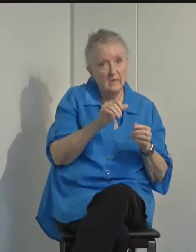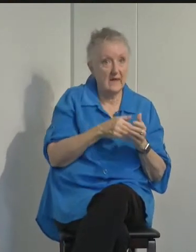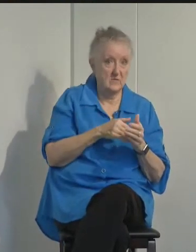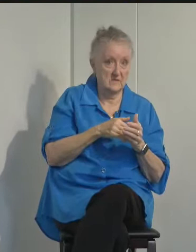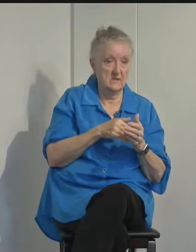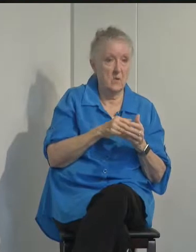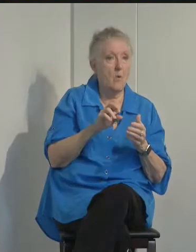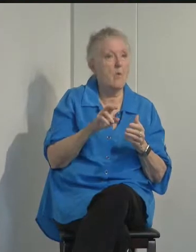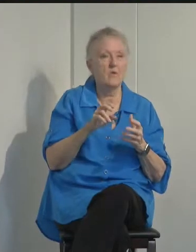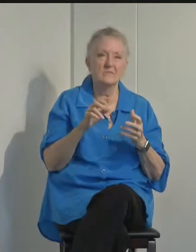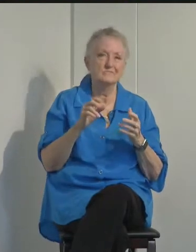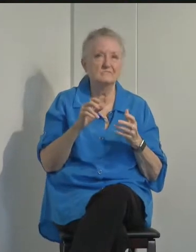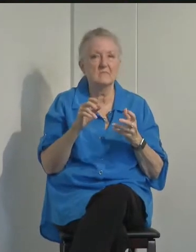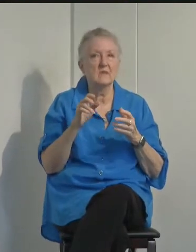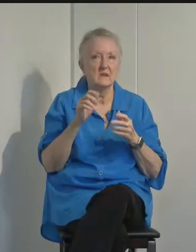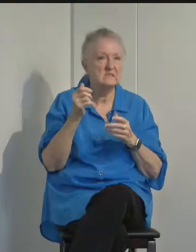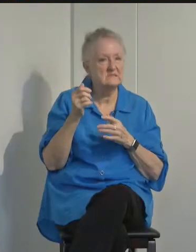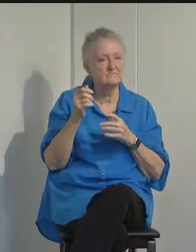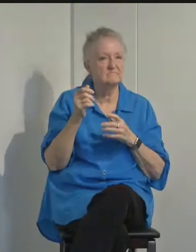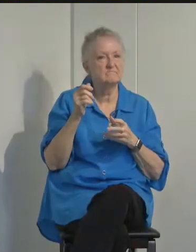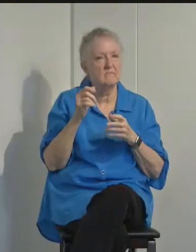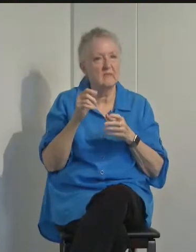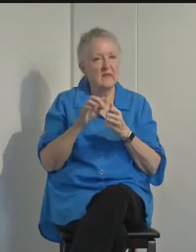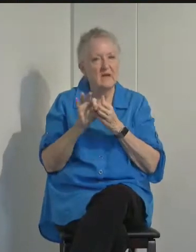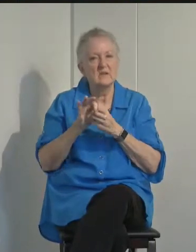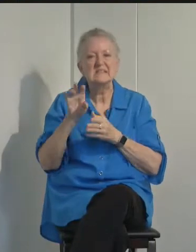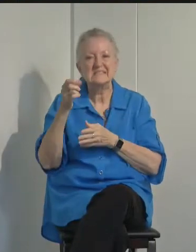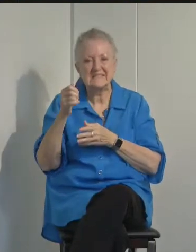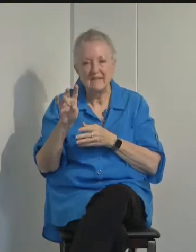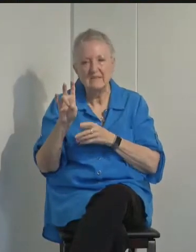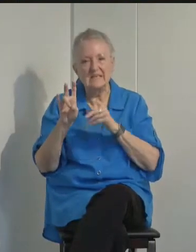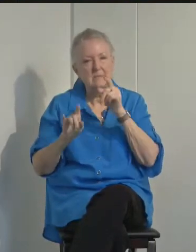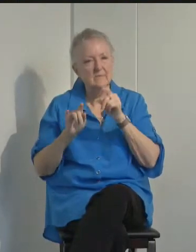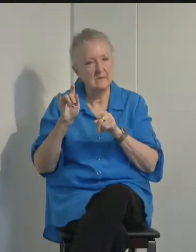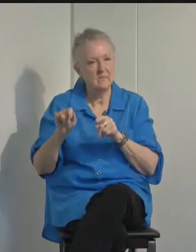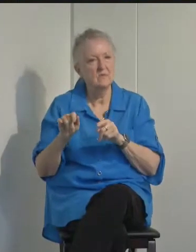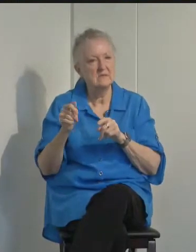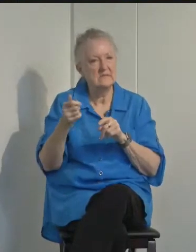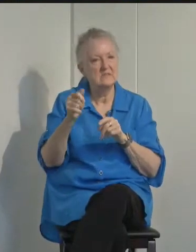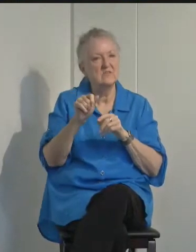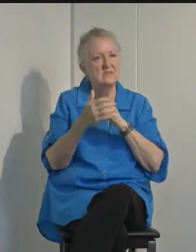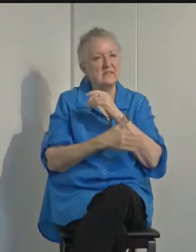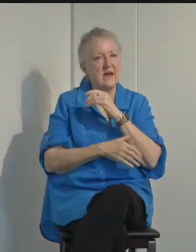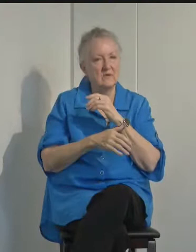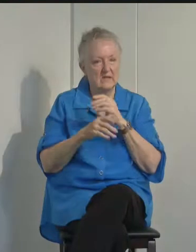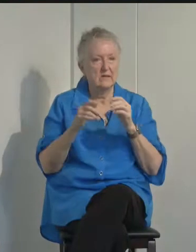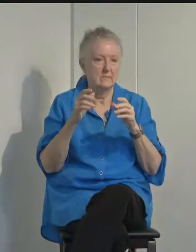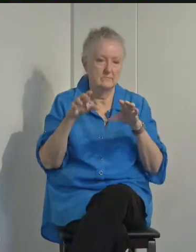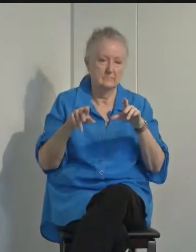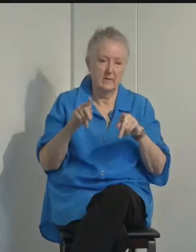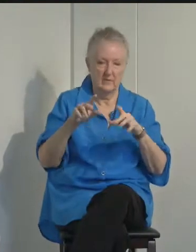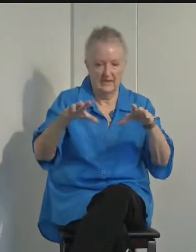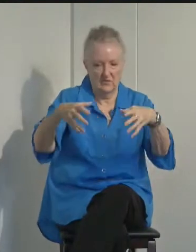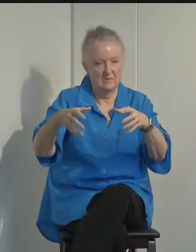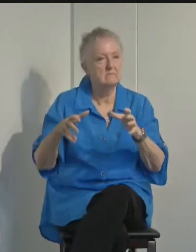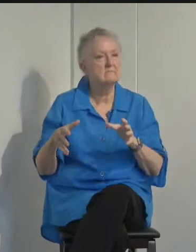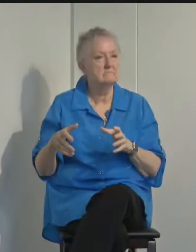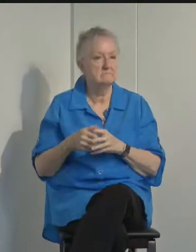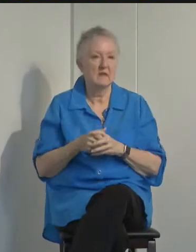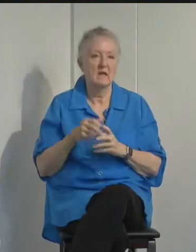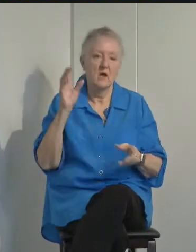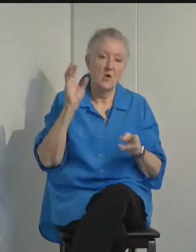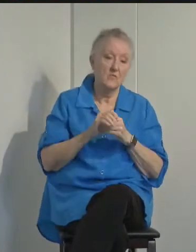or no more than 17 for our county population. Our overall testing positivity